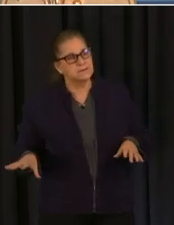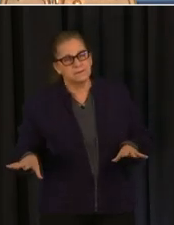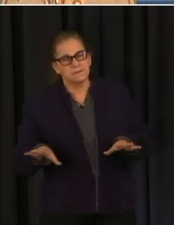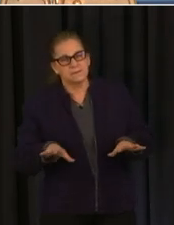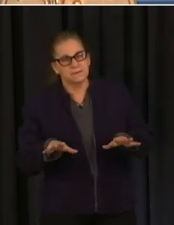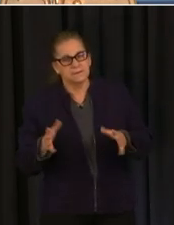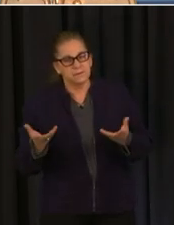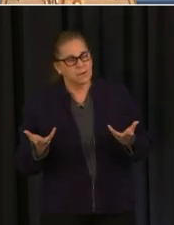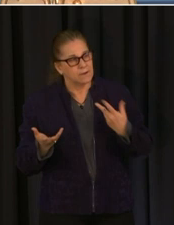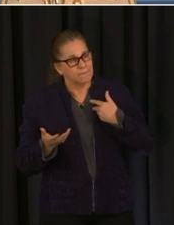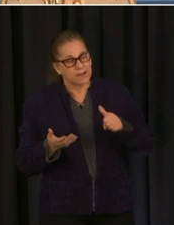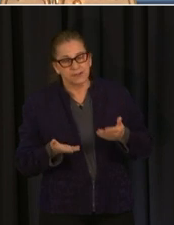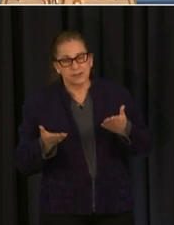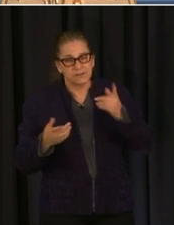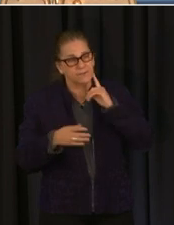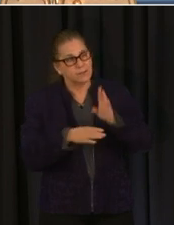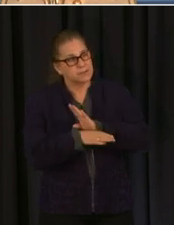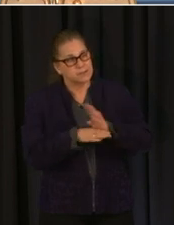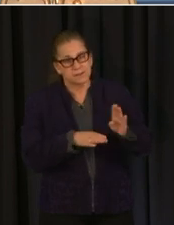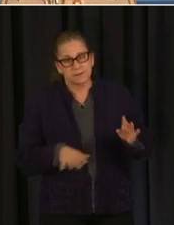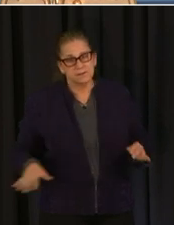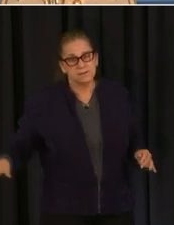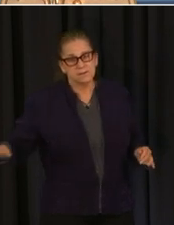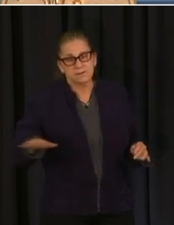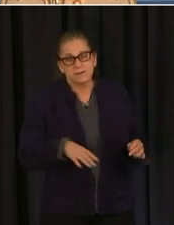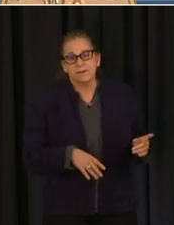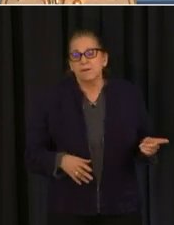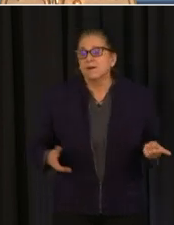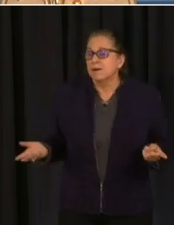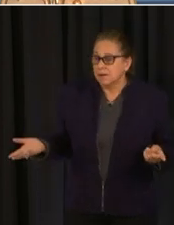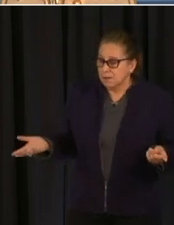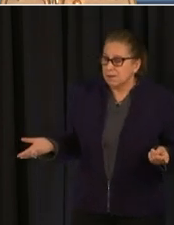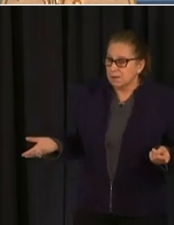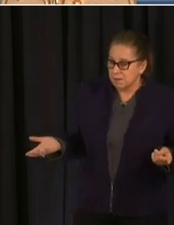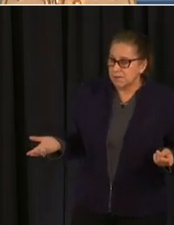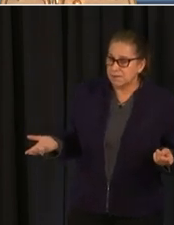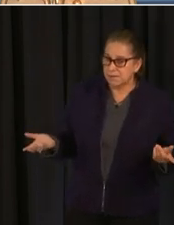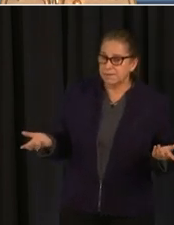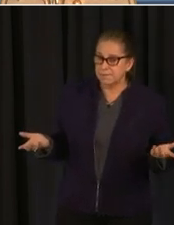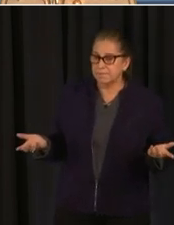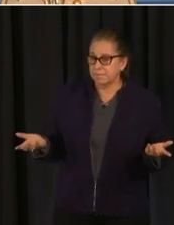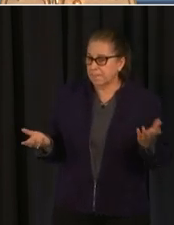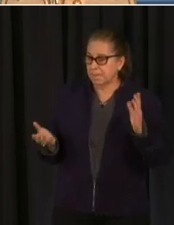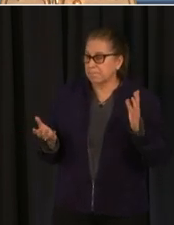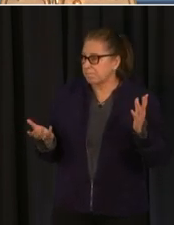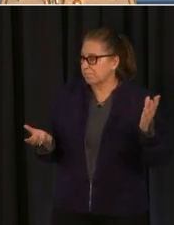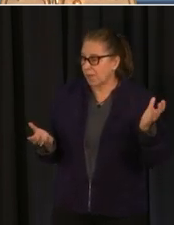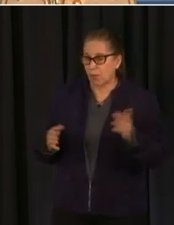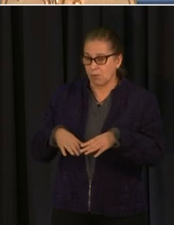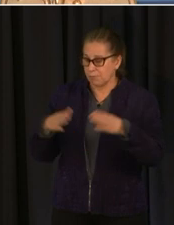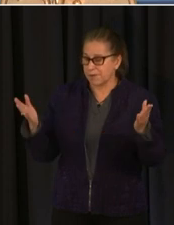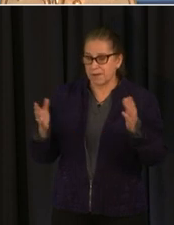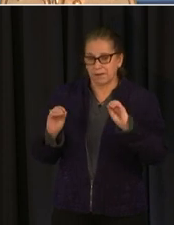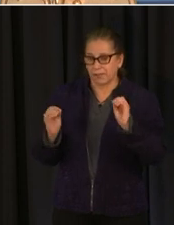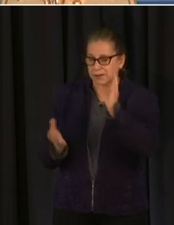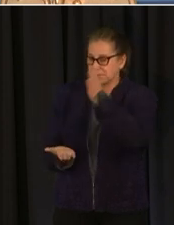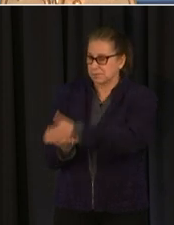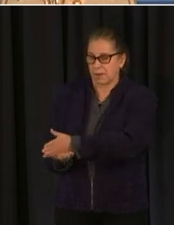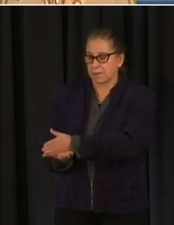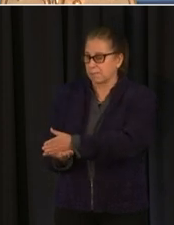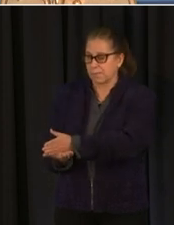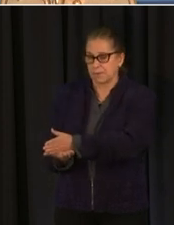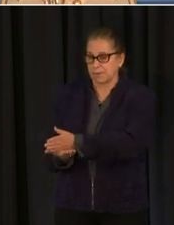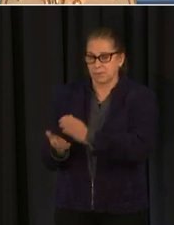suggestion here that when their people can come back or they can come back they can it's nothing stopping them from coming back and on may